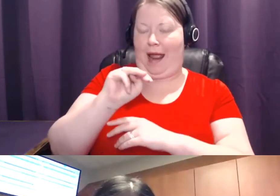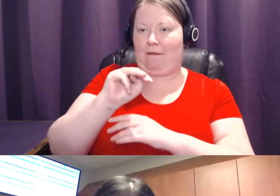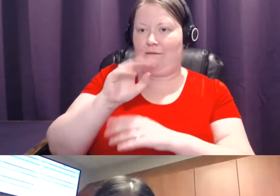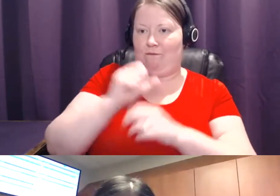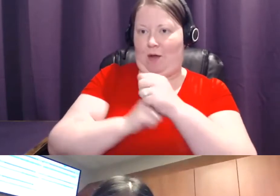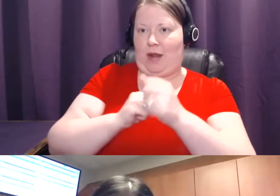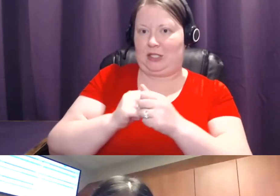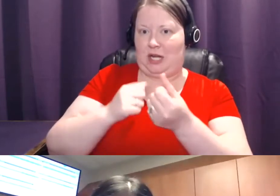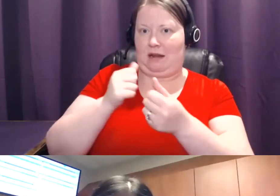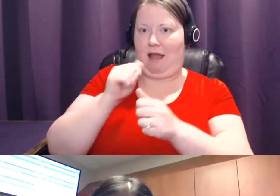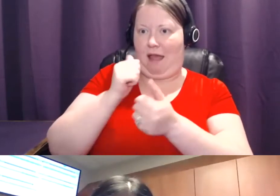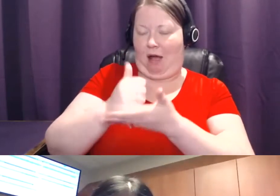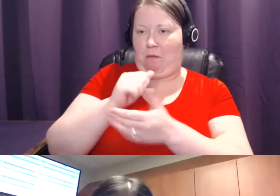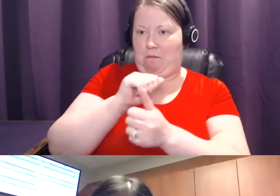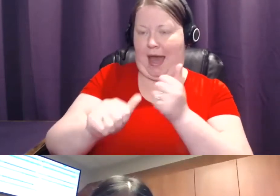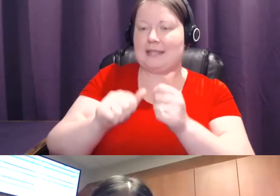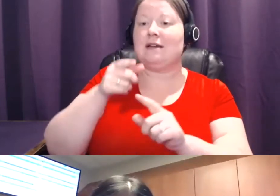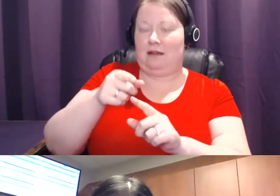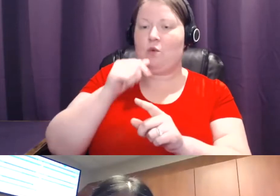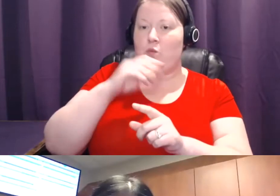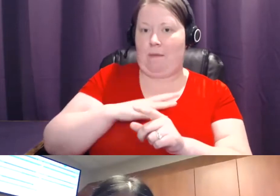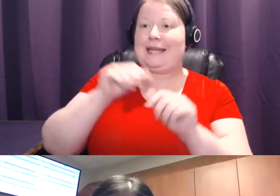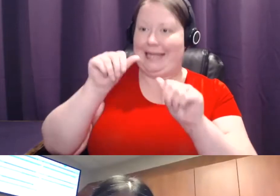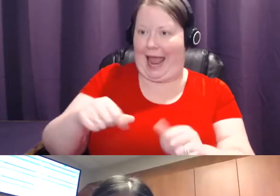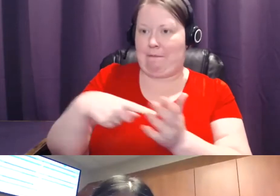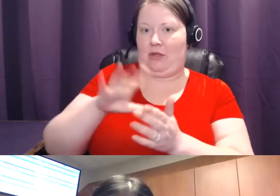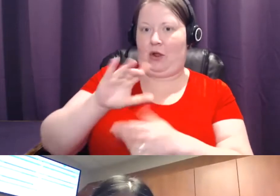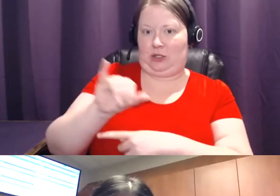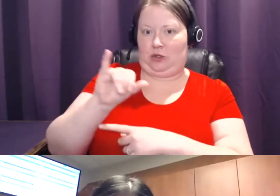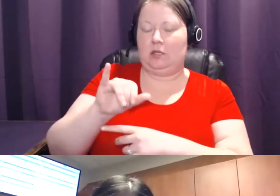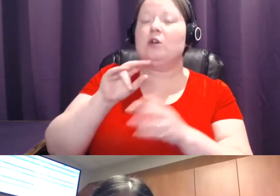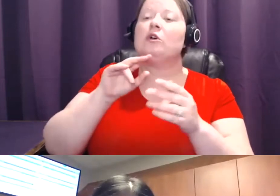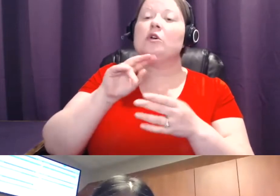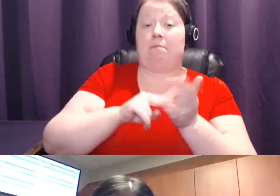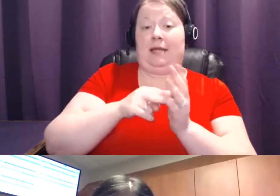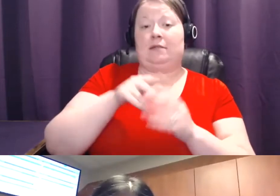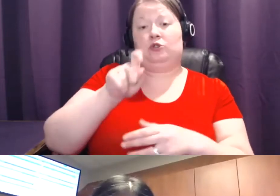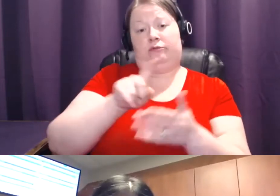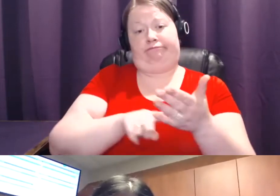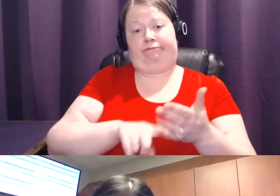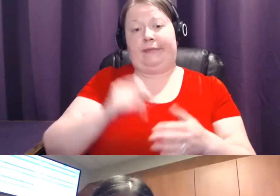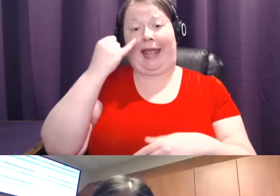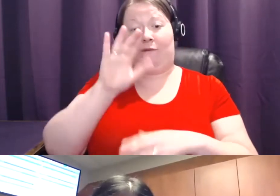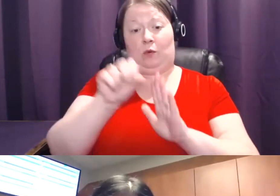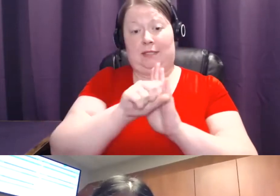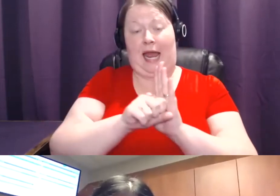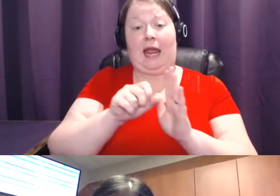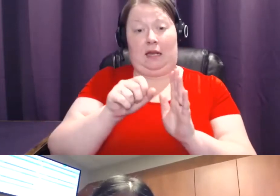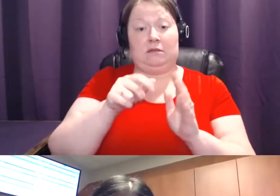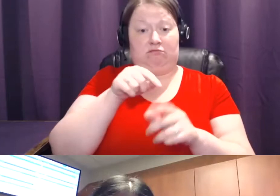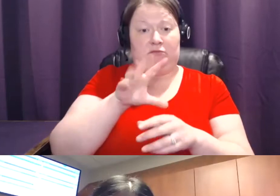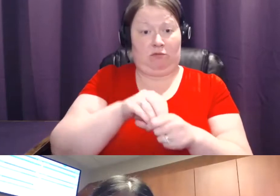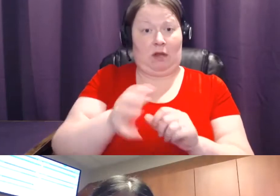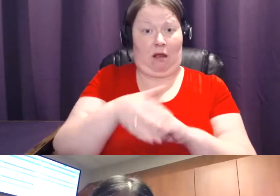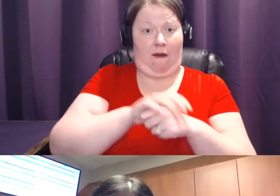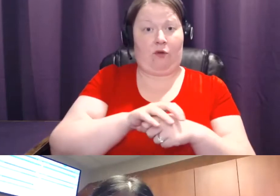in having passed. So find out if your state has this covered. And if it does, then get it. If it doesn't, call your